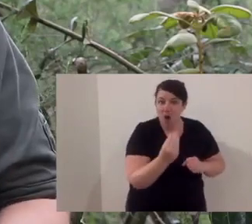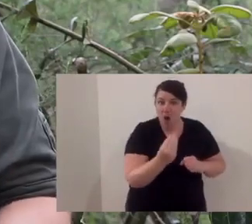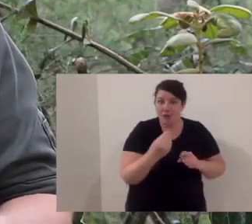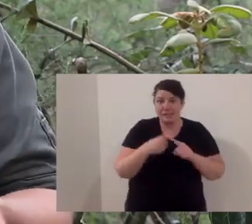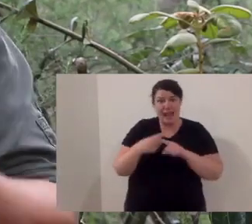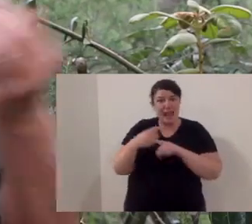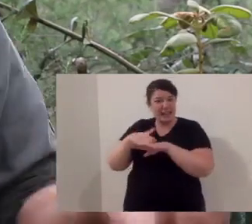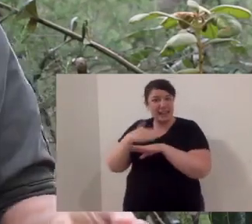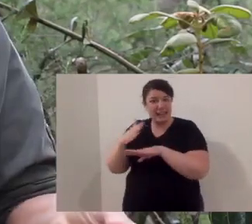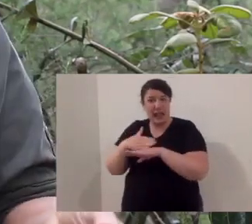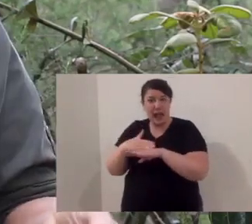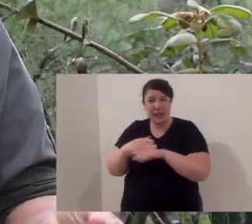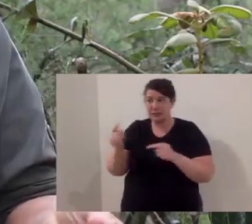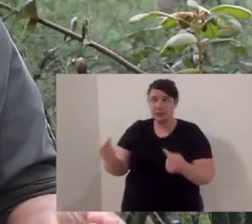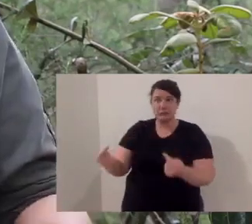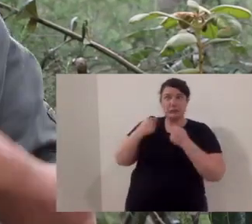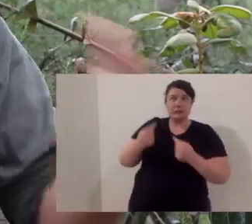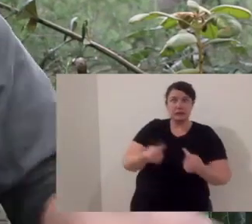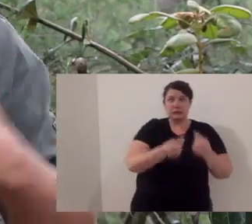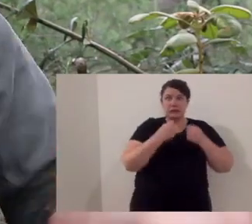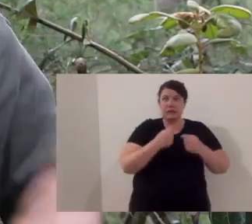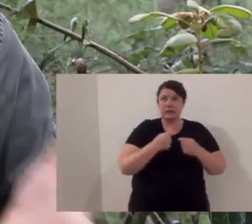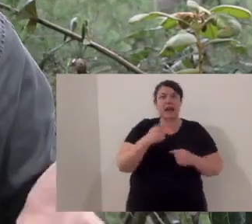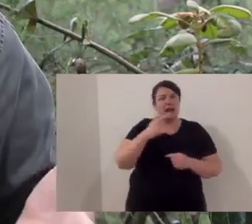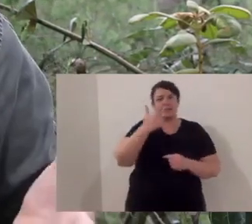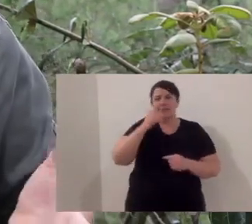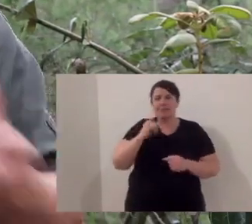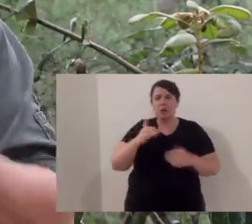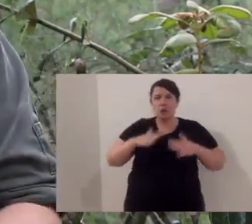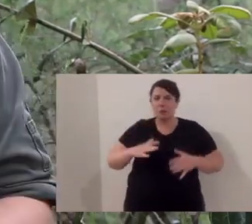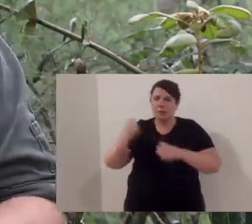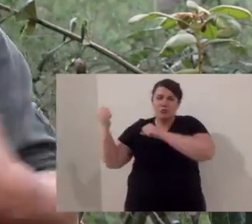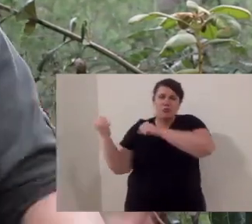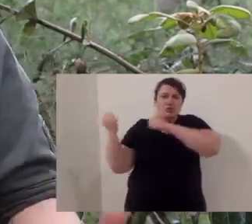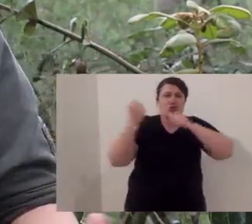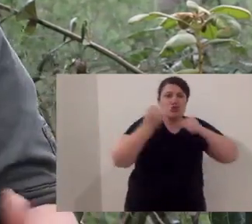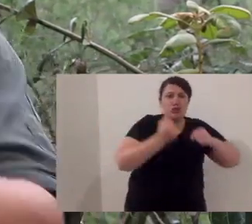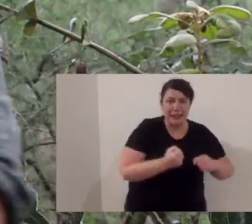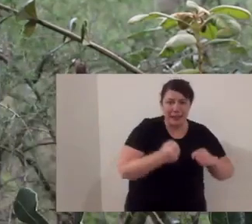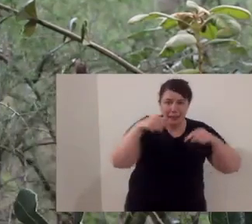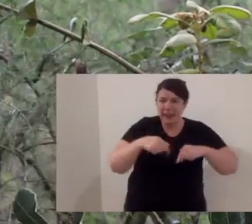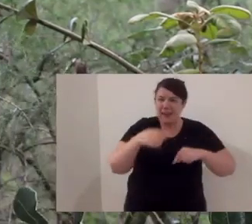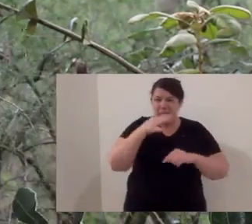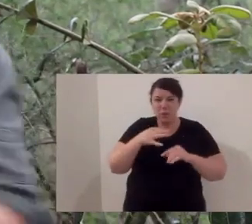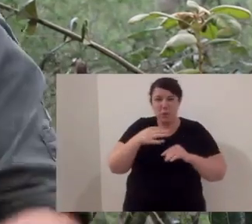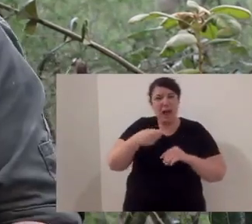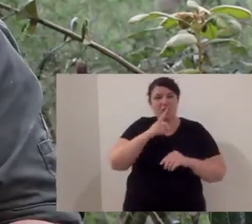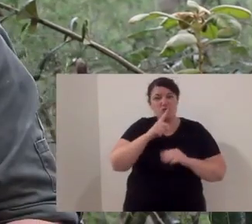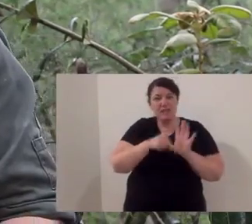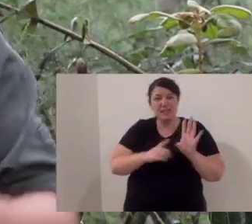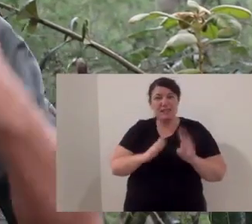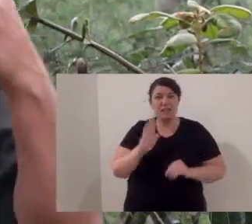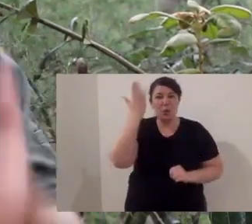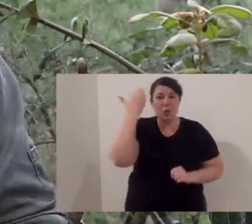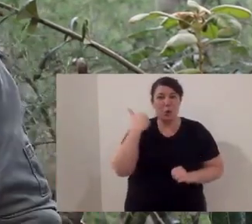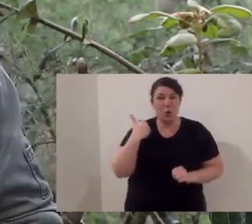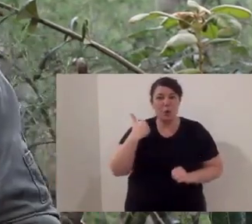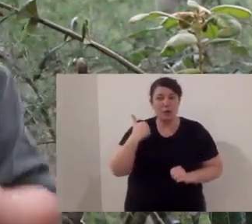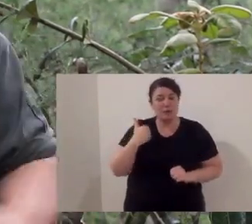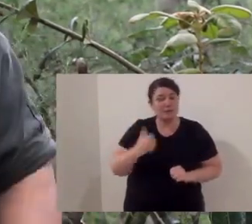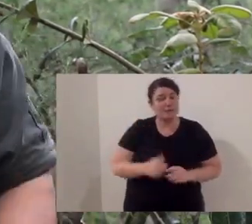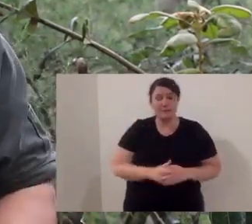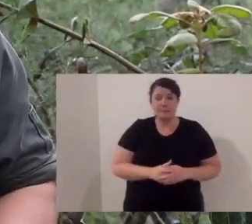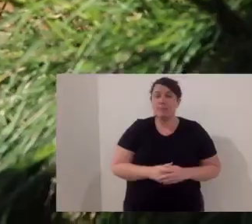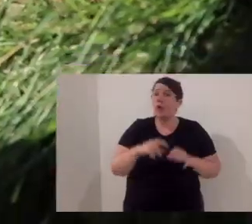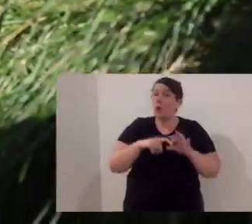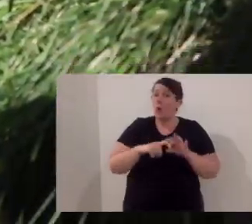feral fox and the feral cat. They don't get along with quolls and the feral fox and feral cat were introduced here by humans only a couple of